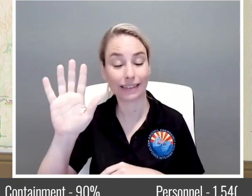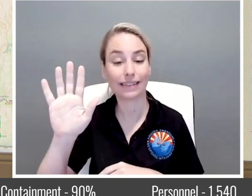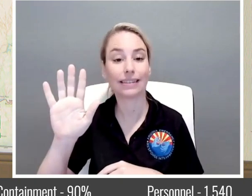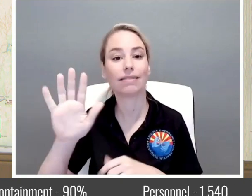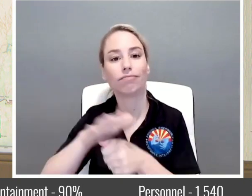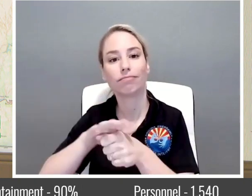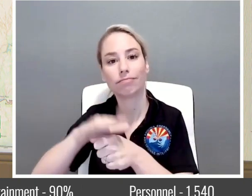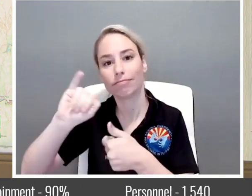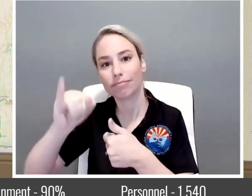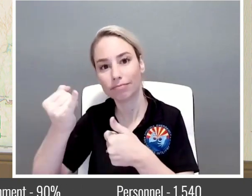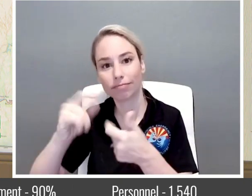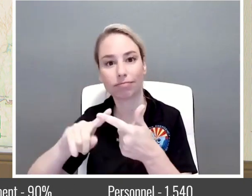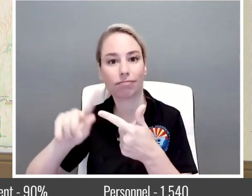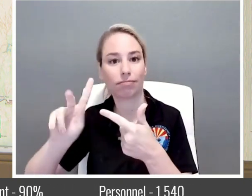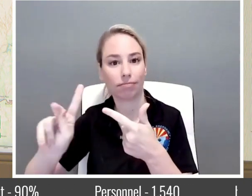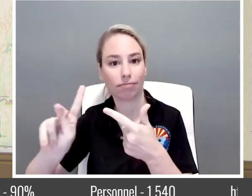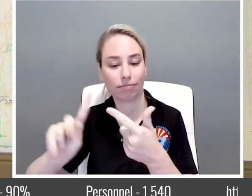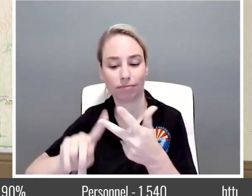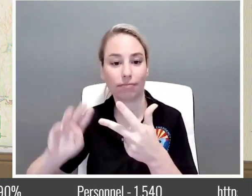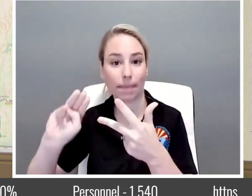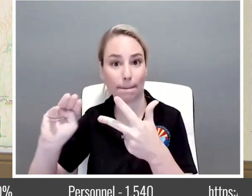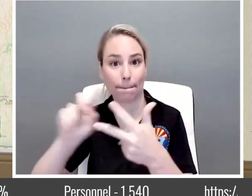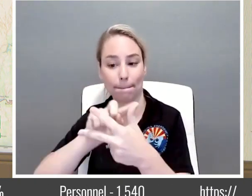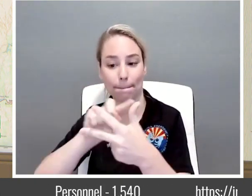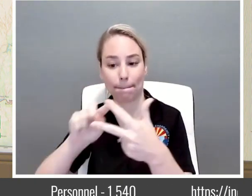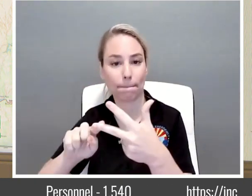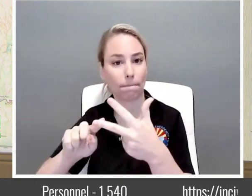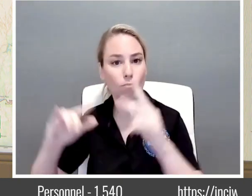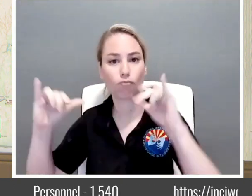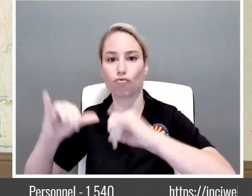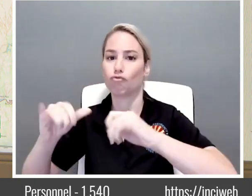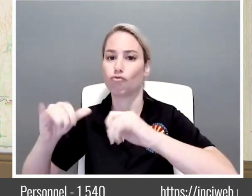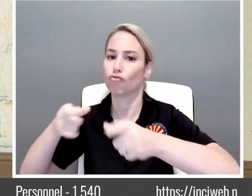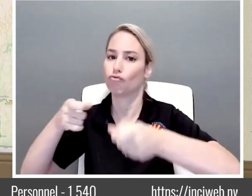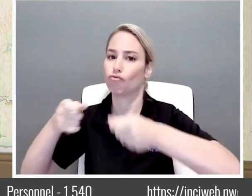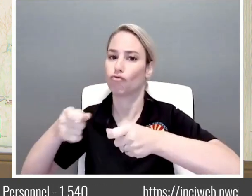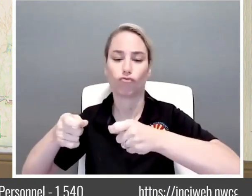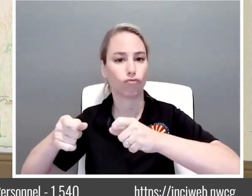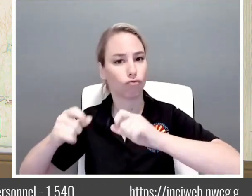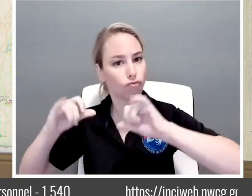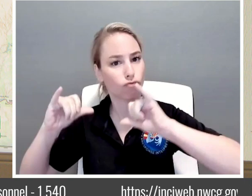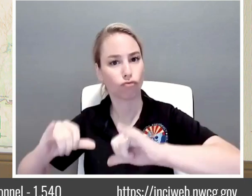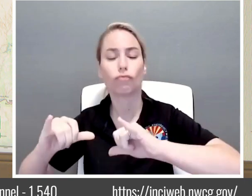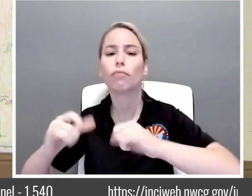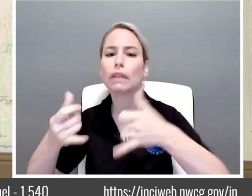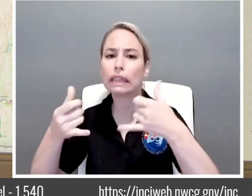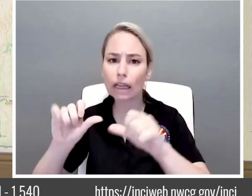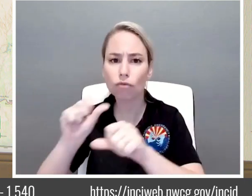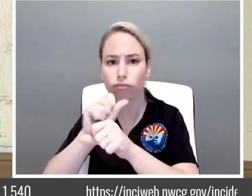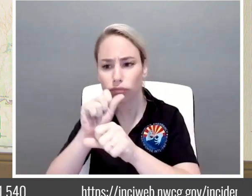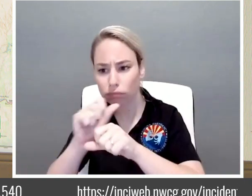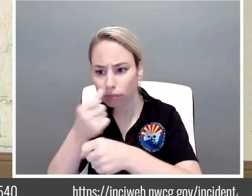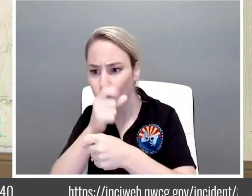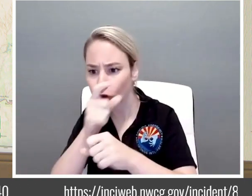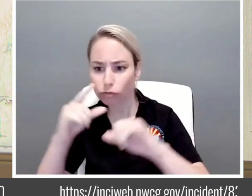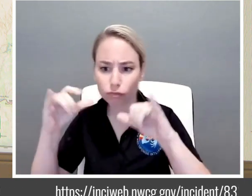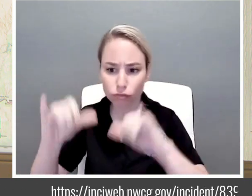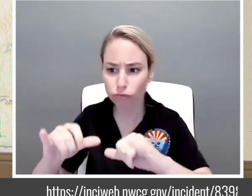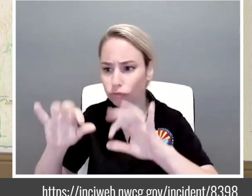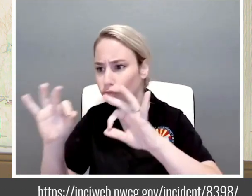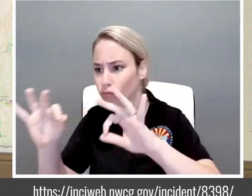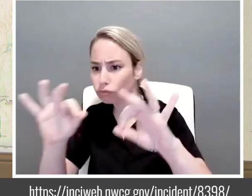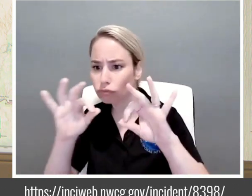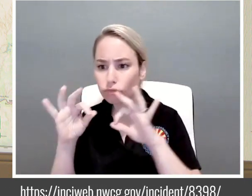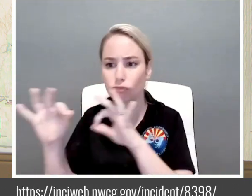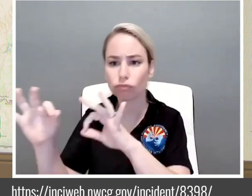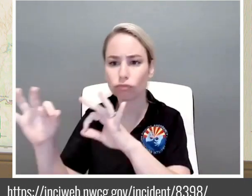Kilo and Mike all this is lined they're still continuing to strengthen that line and mop up but we're very close to putting a